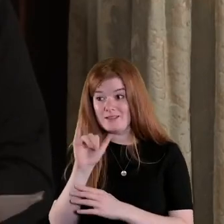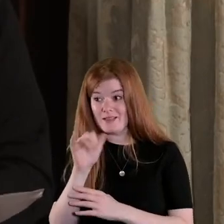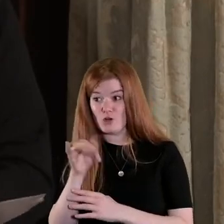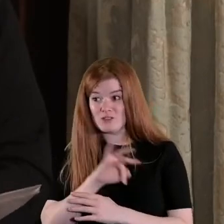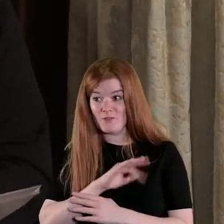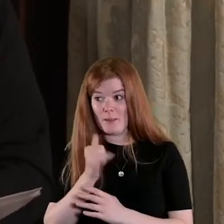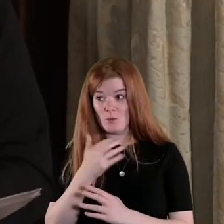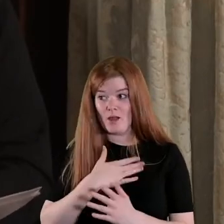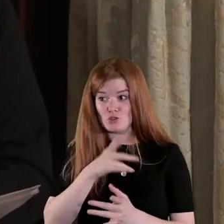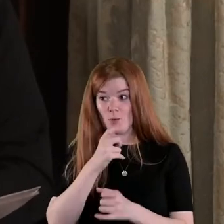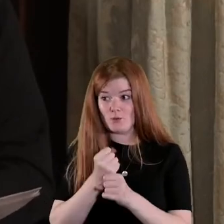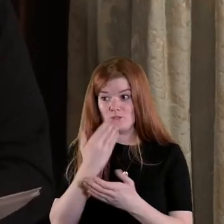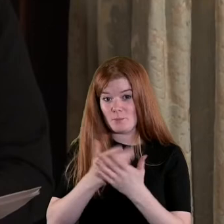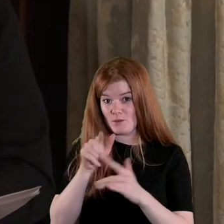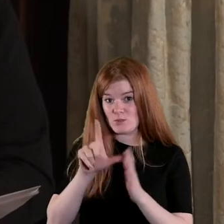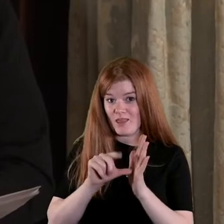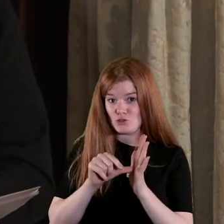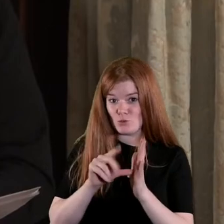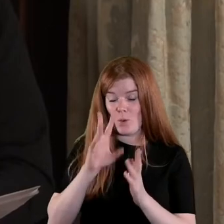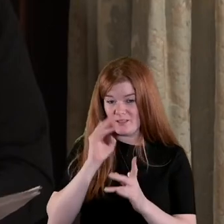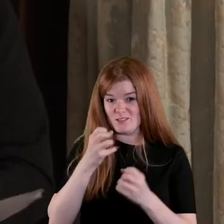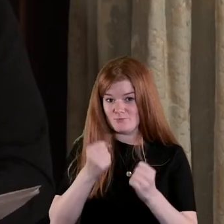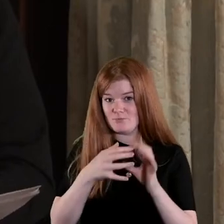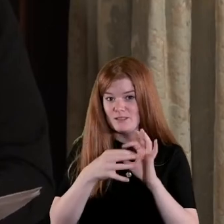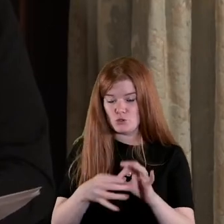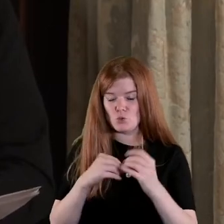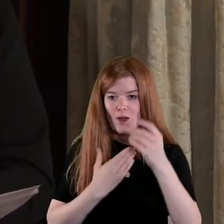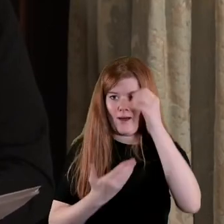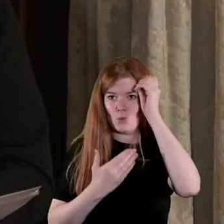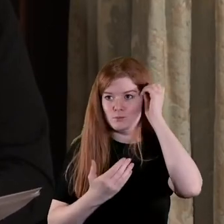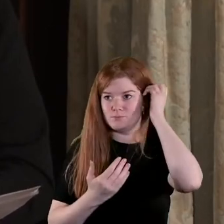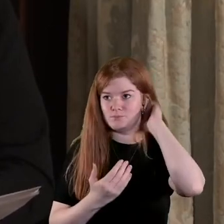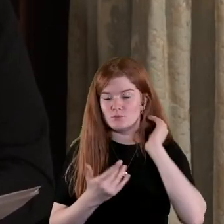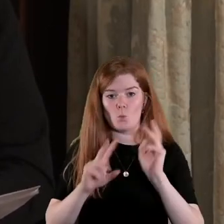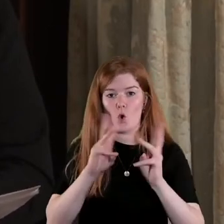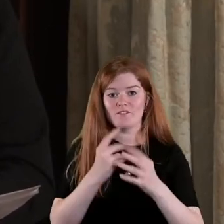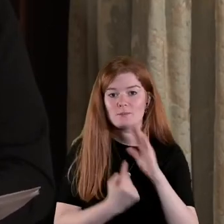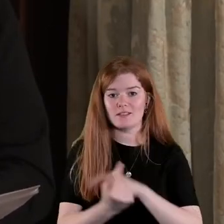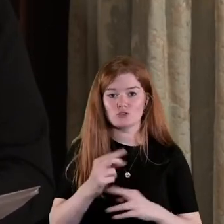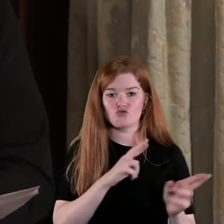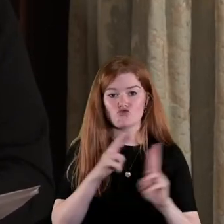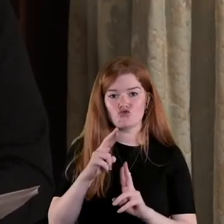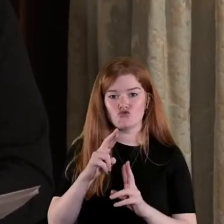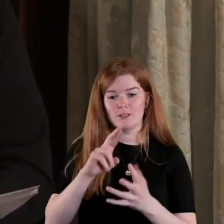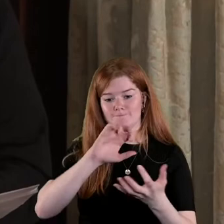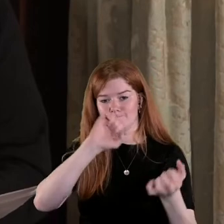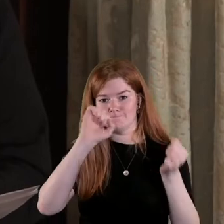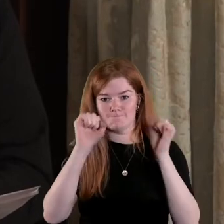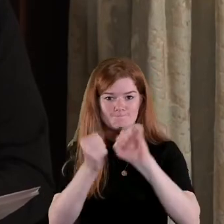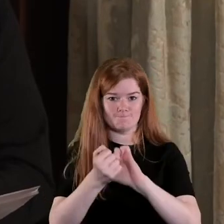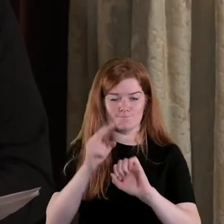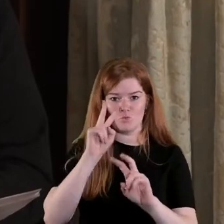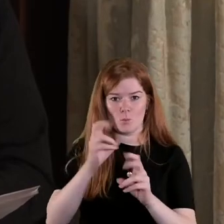talk about some of these later because I think they also relate to how the war of independence is reconceptualised as a military